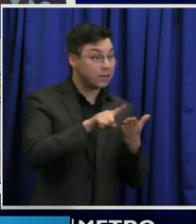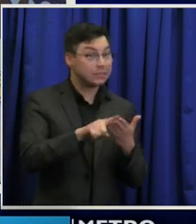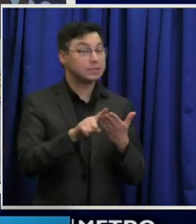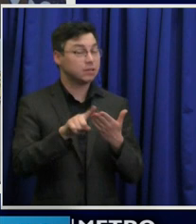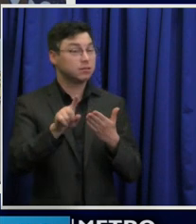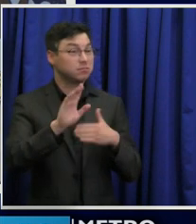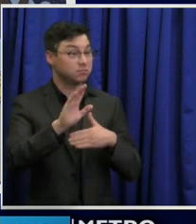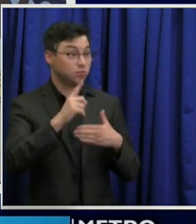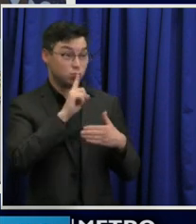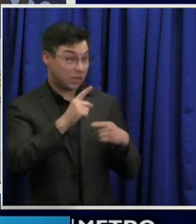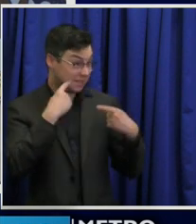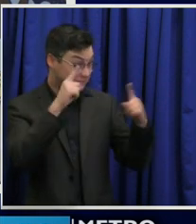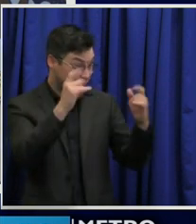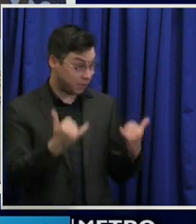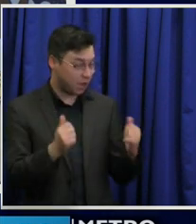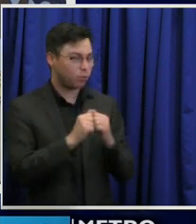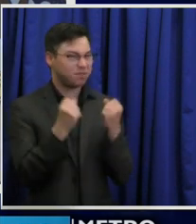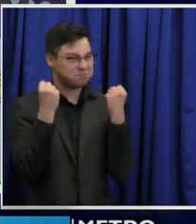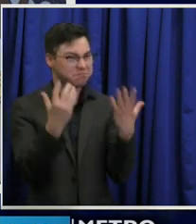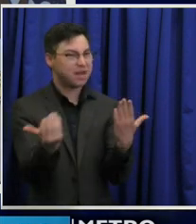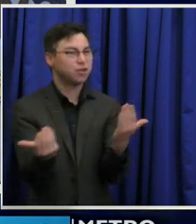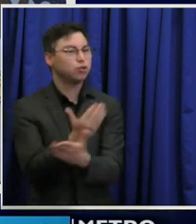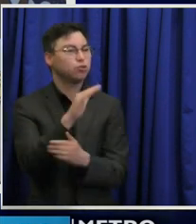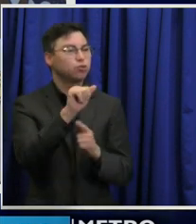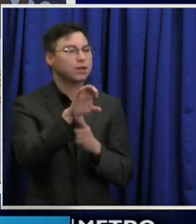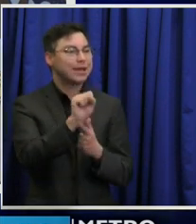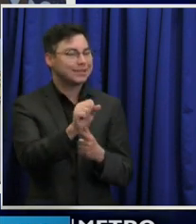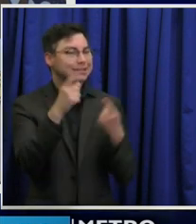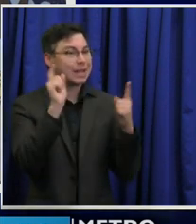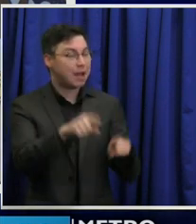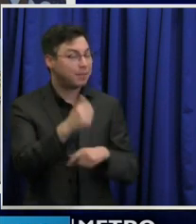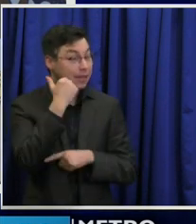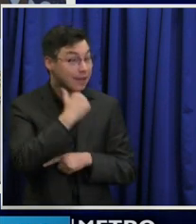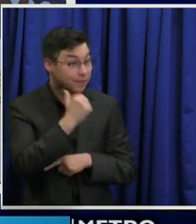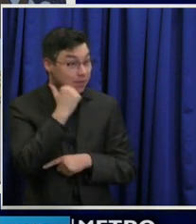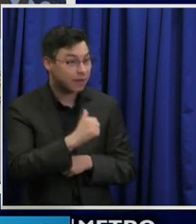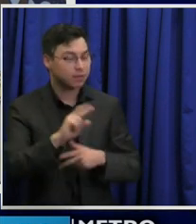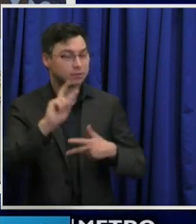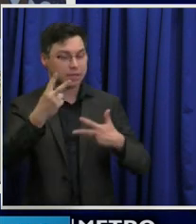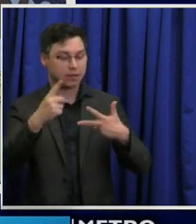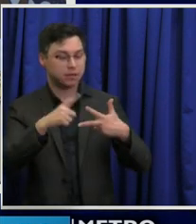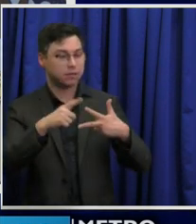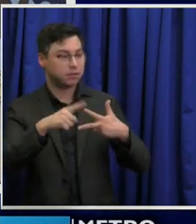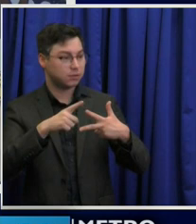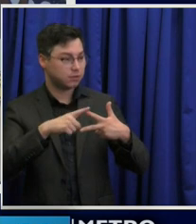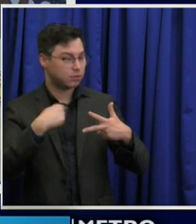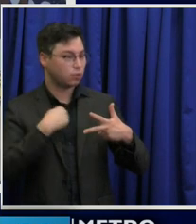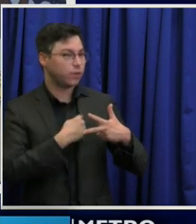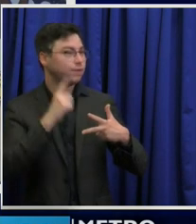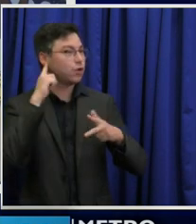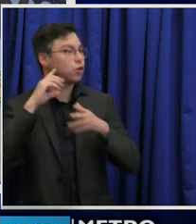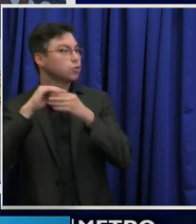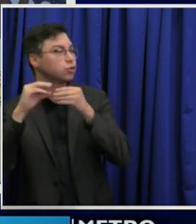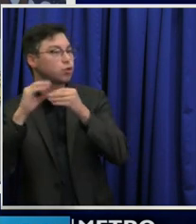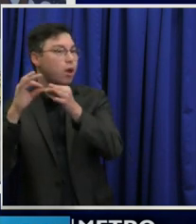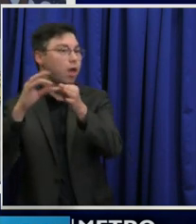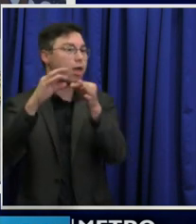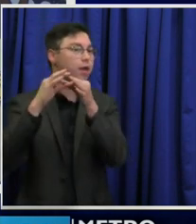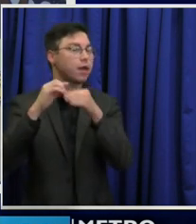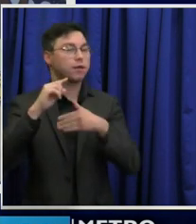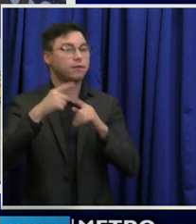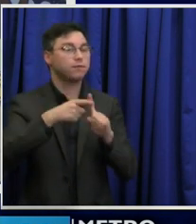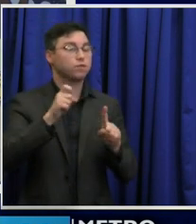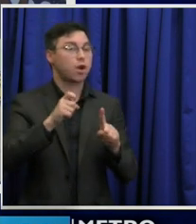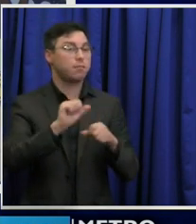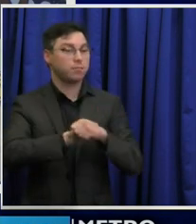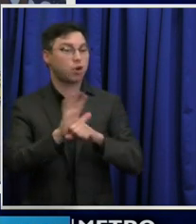many cases, so many new cases each day? My second question is, we've heard stories from recent COVID positive people